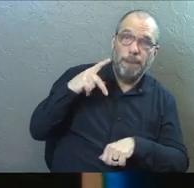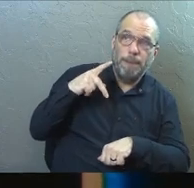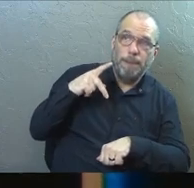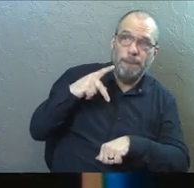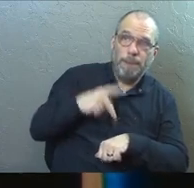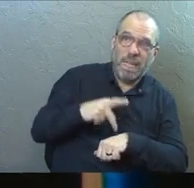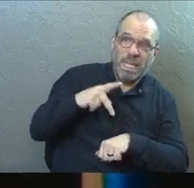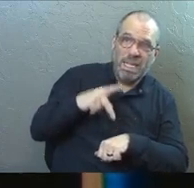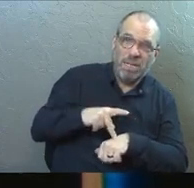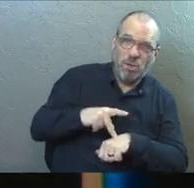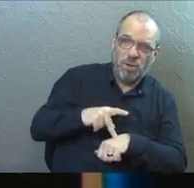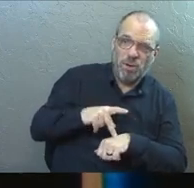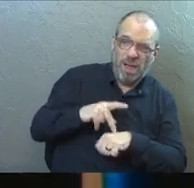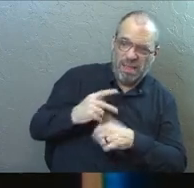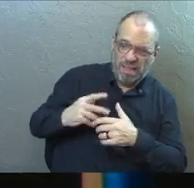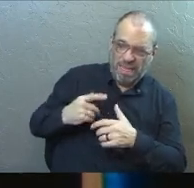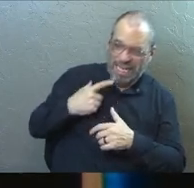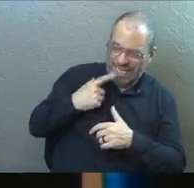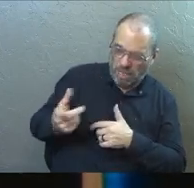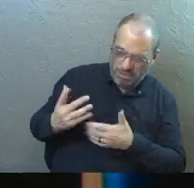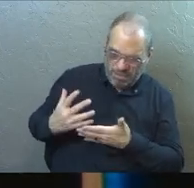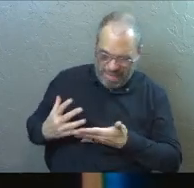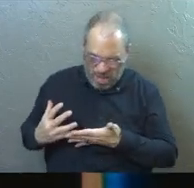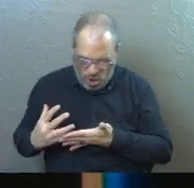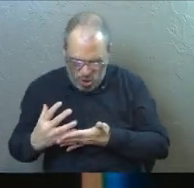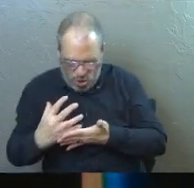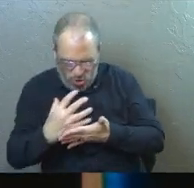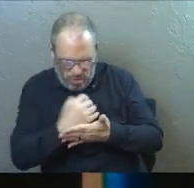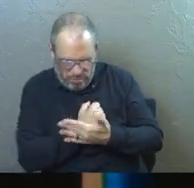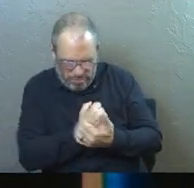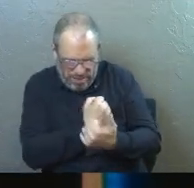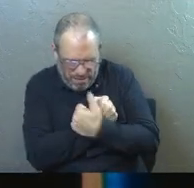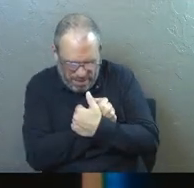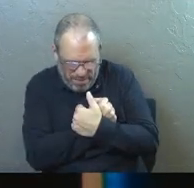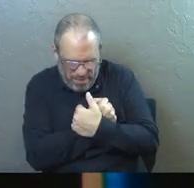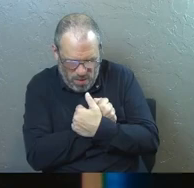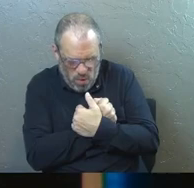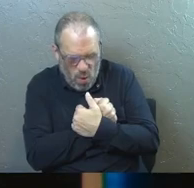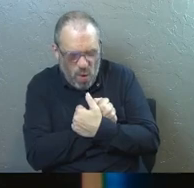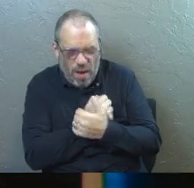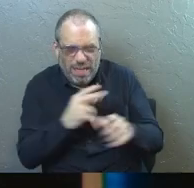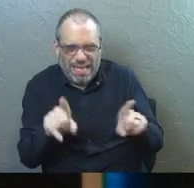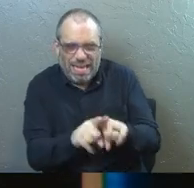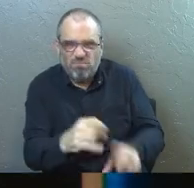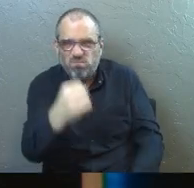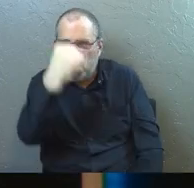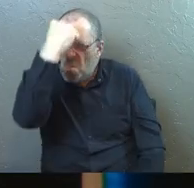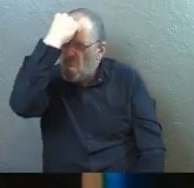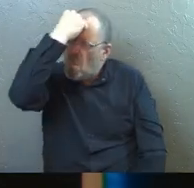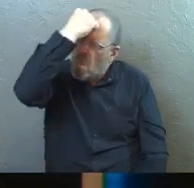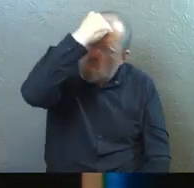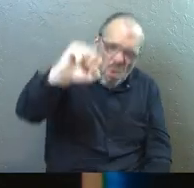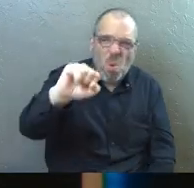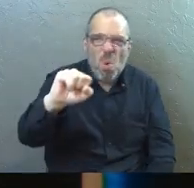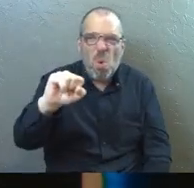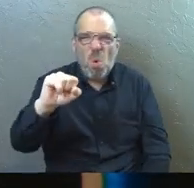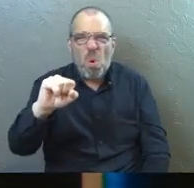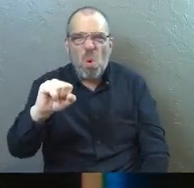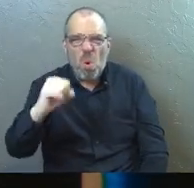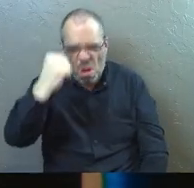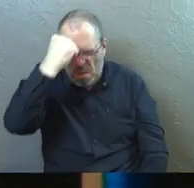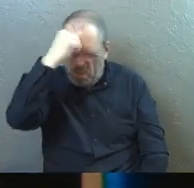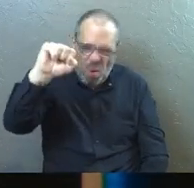that kind of earning lifestyle with God, he treats it like massive rebellion. And this